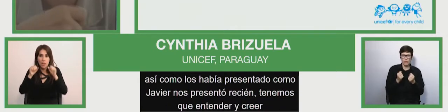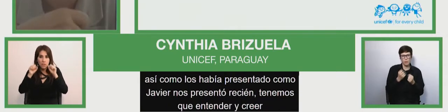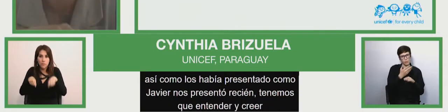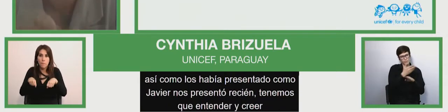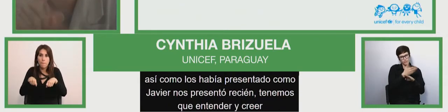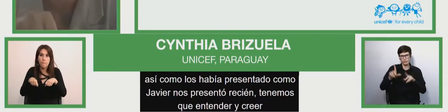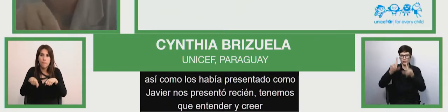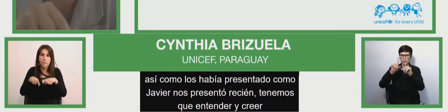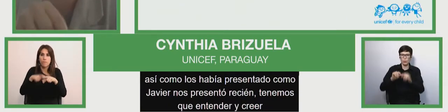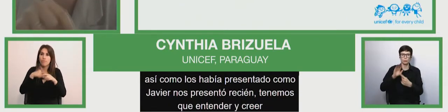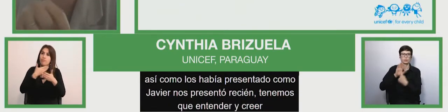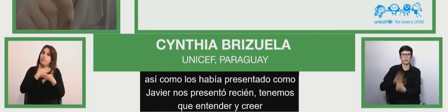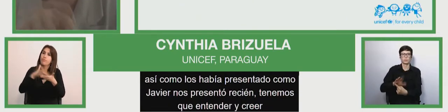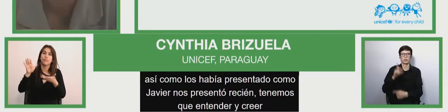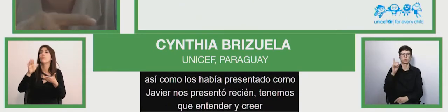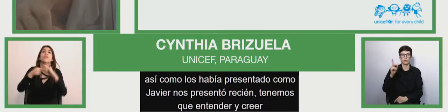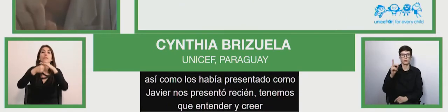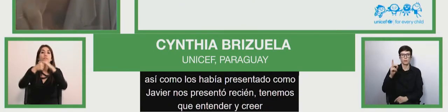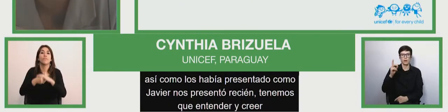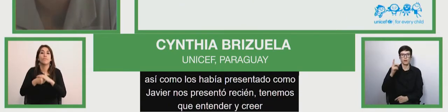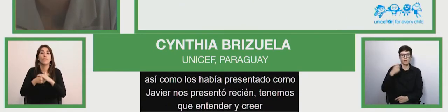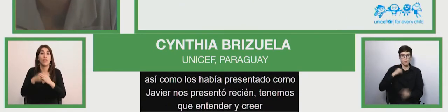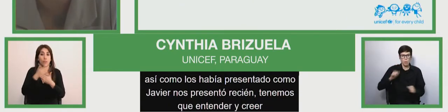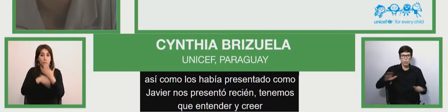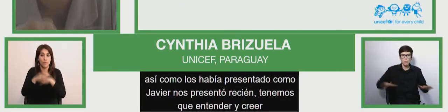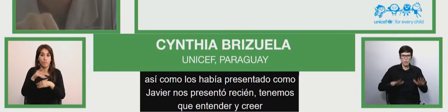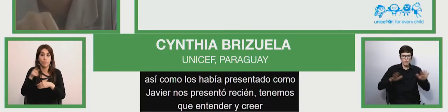capacity if we if we can see them